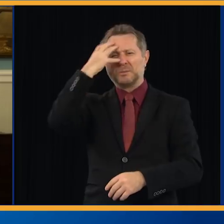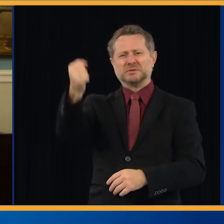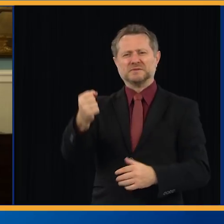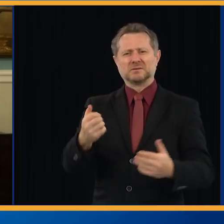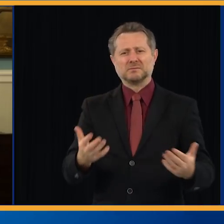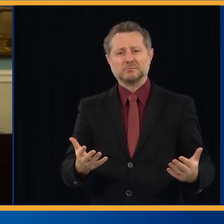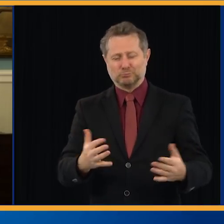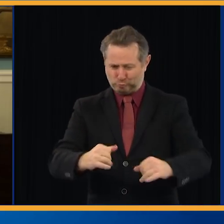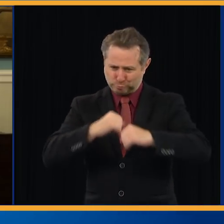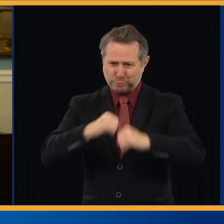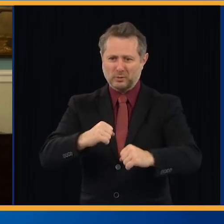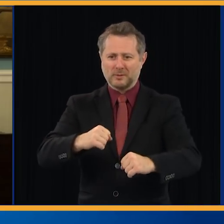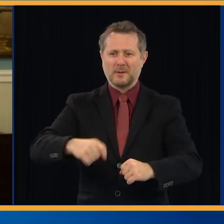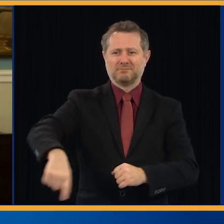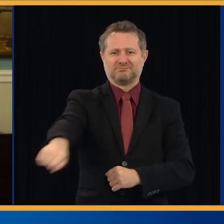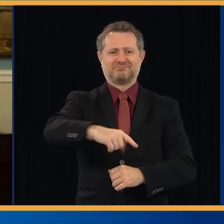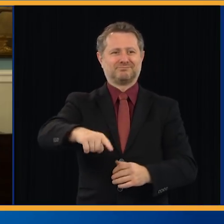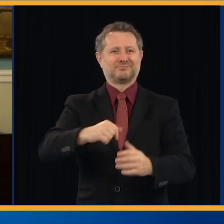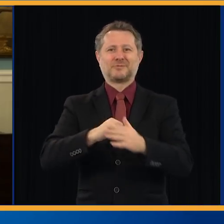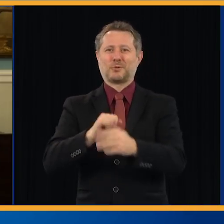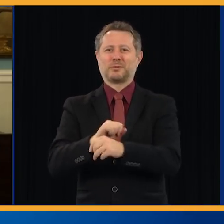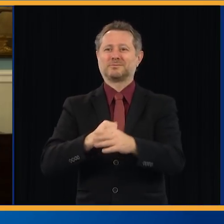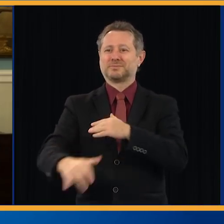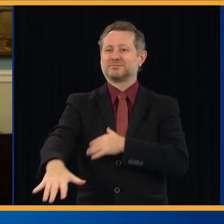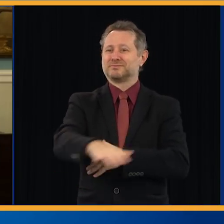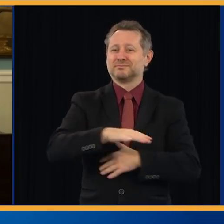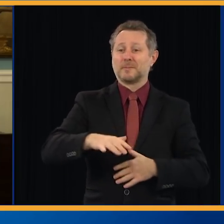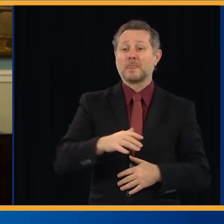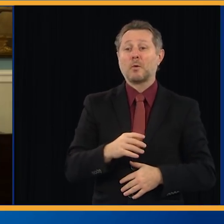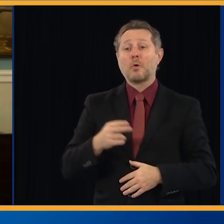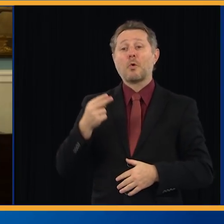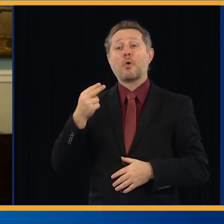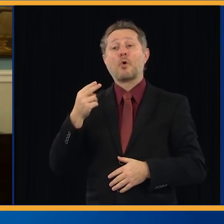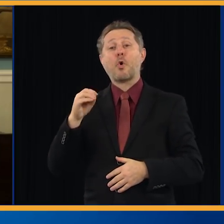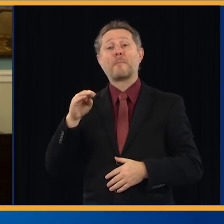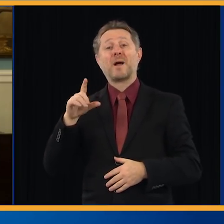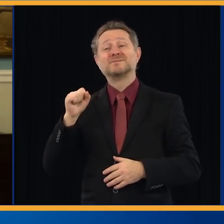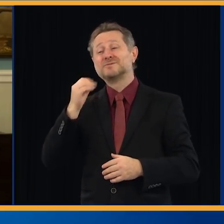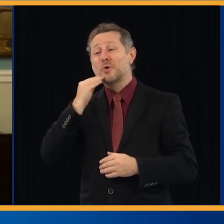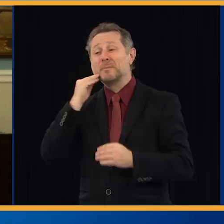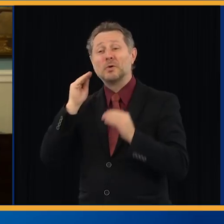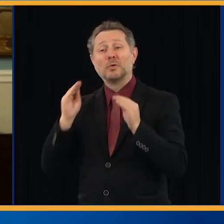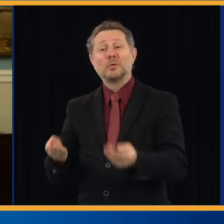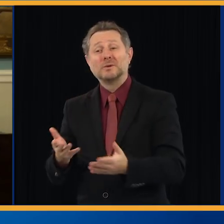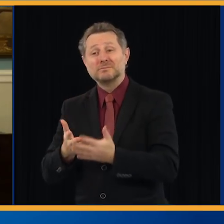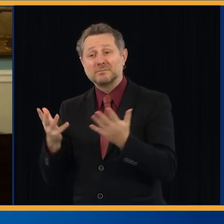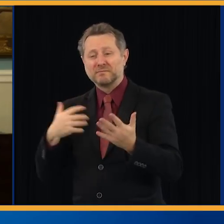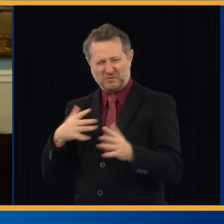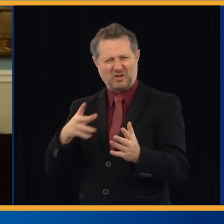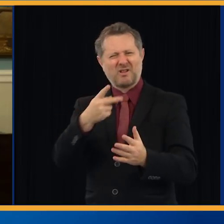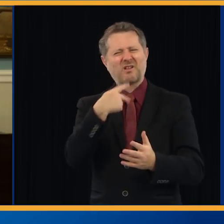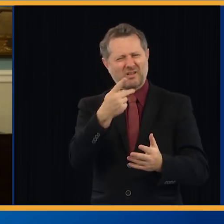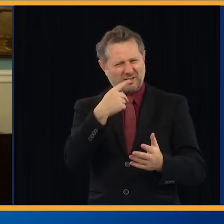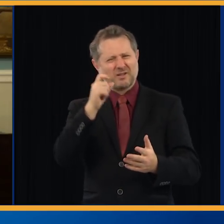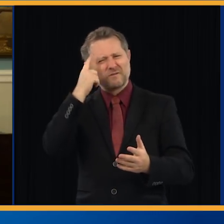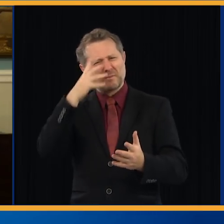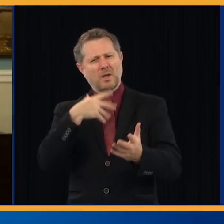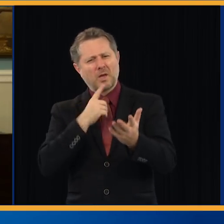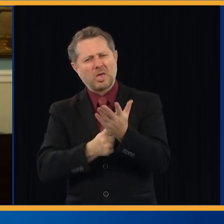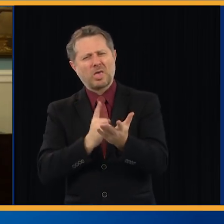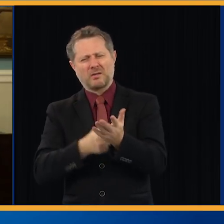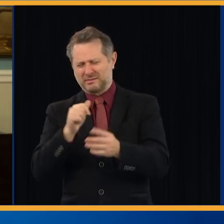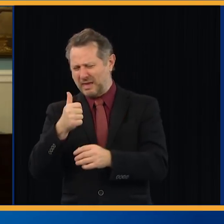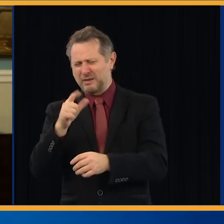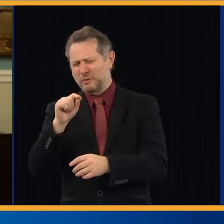Look, another issue you and I governed on decades. Well, we know it's been in many ways